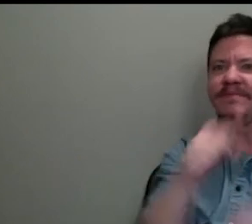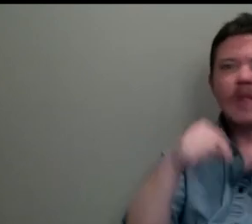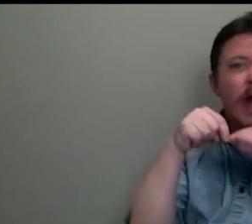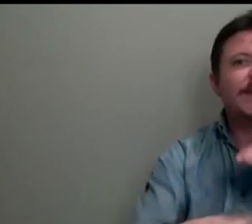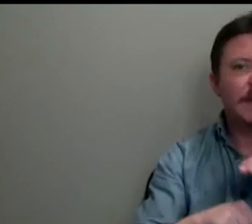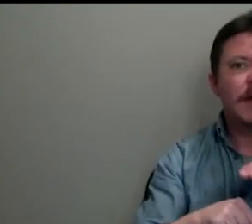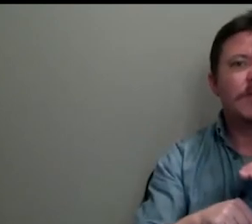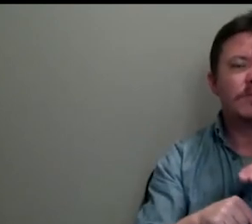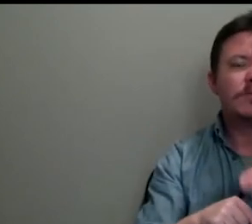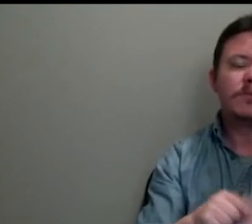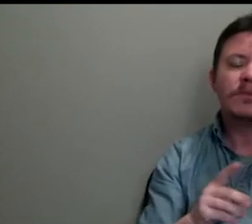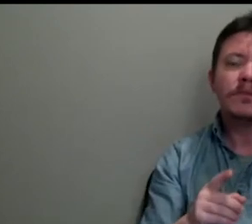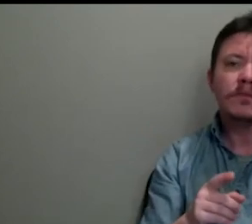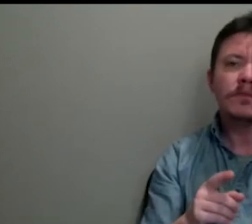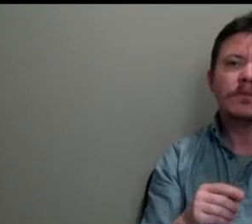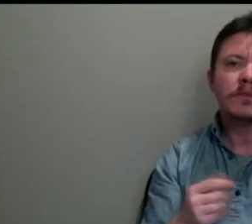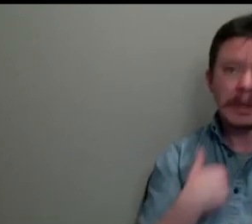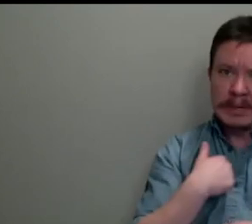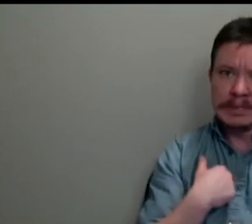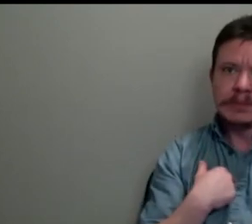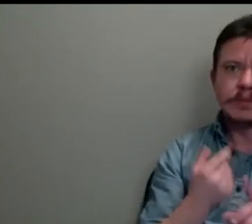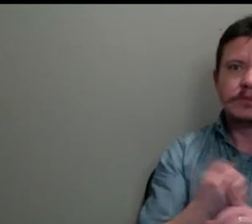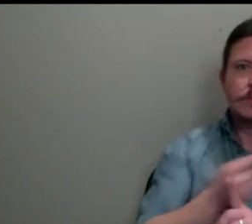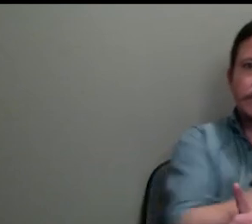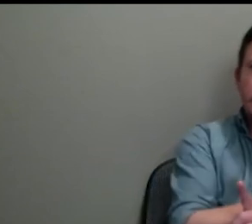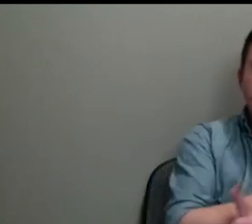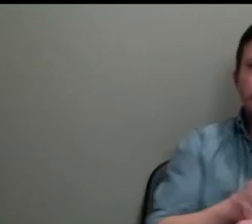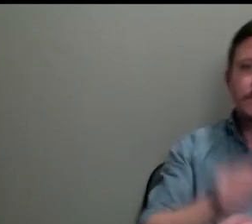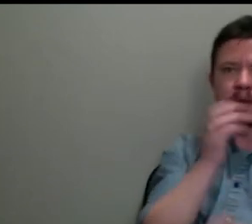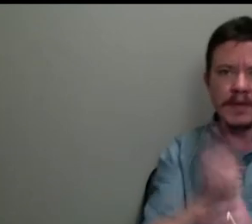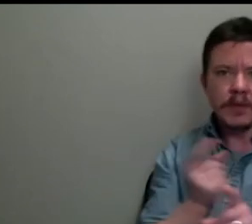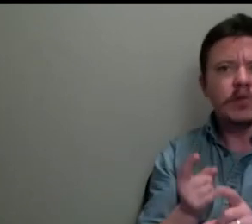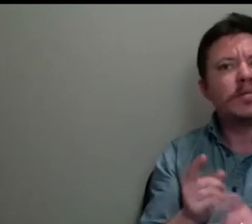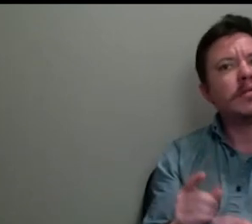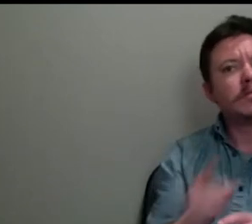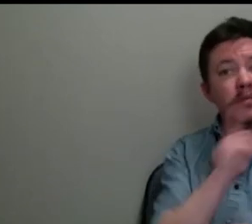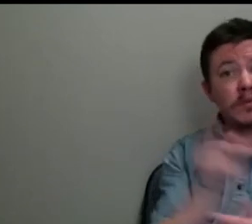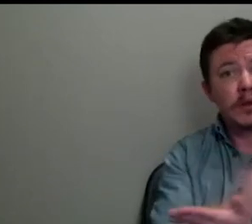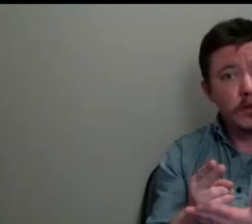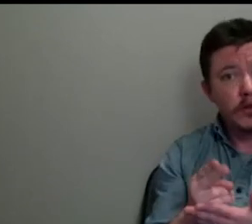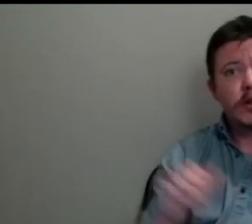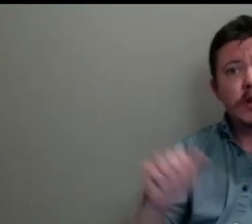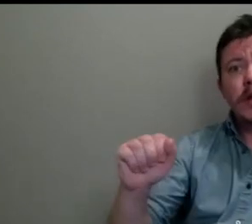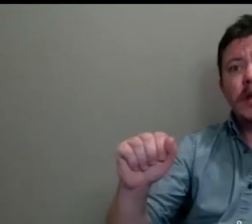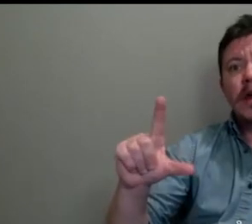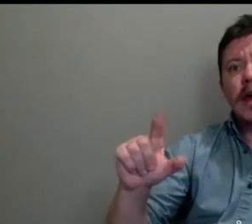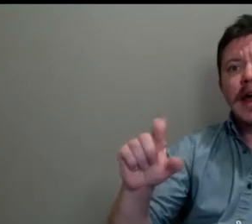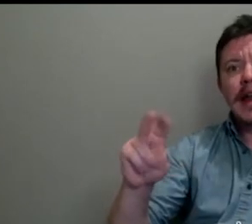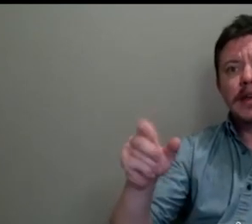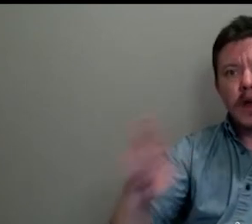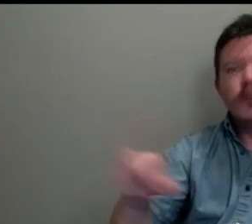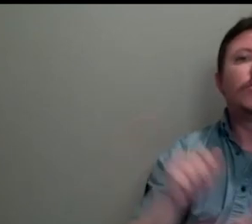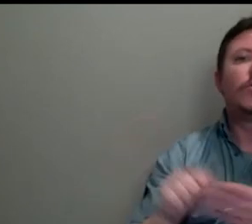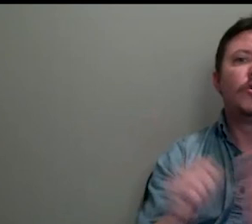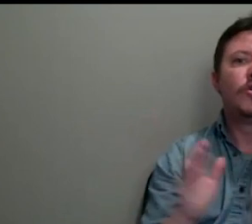and I'm slightly going off away from Annette here, but that's certainly true of Alexandre, who wrote that book, The